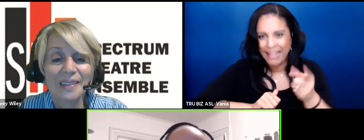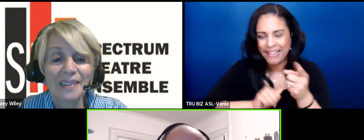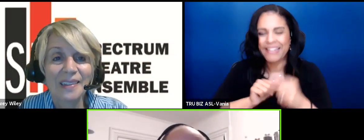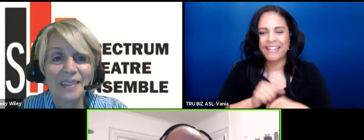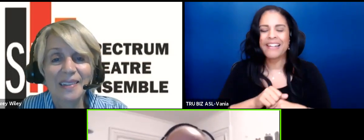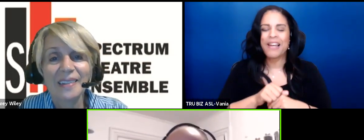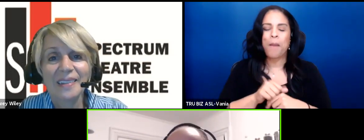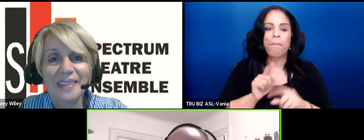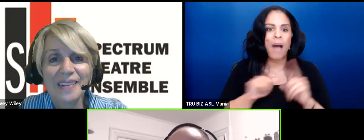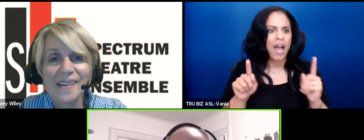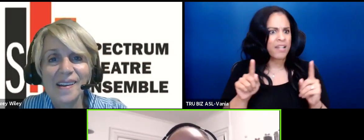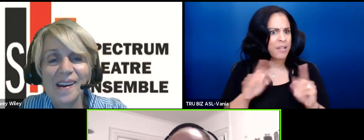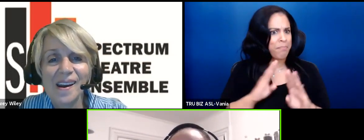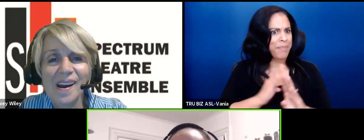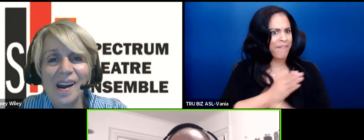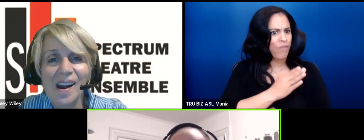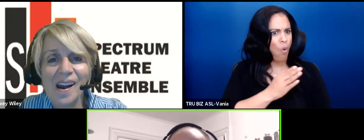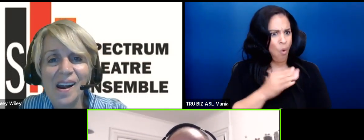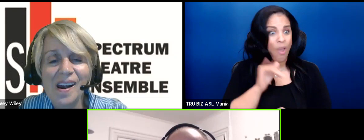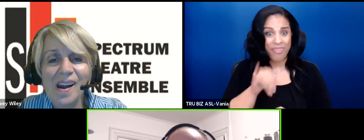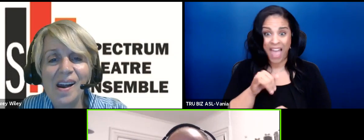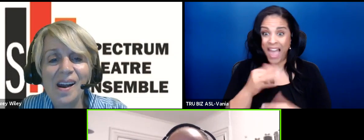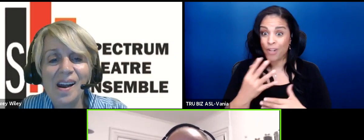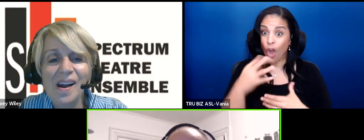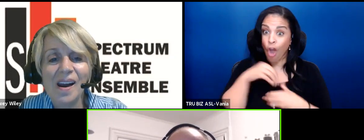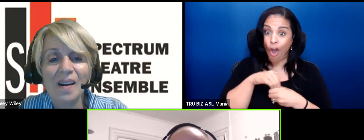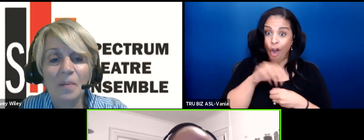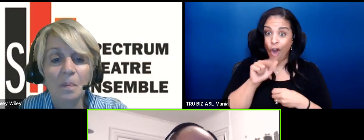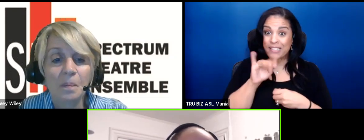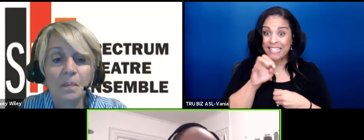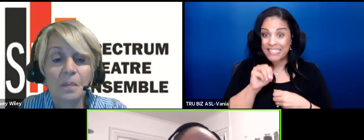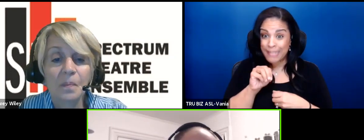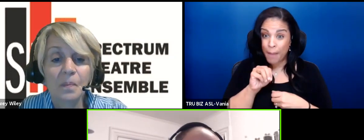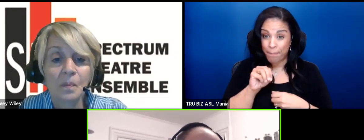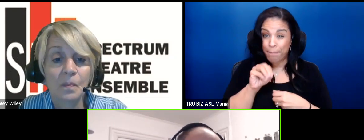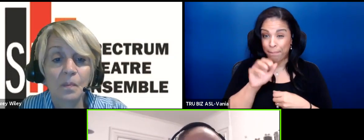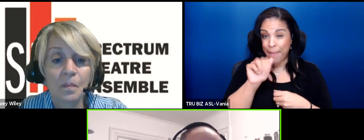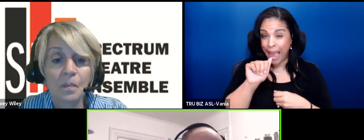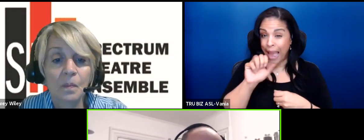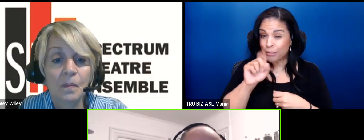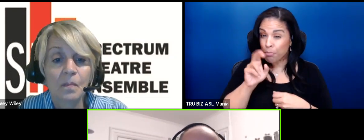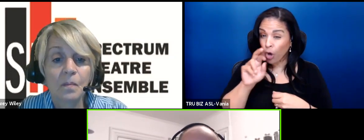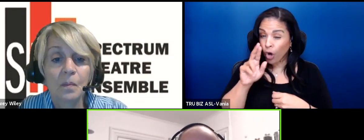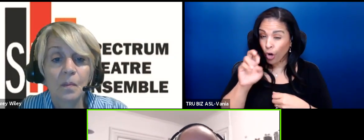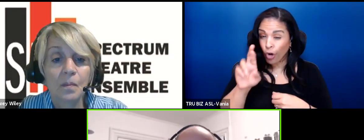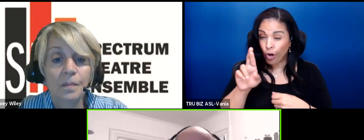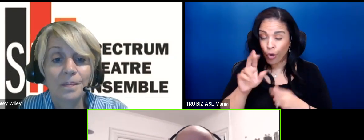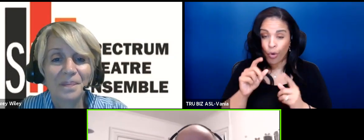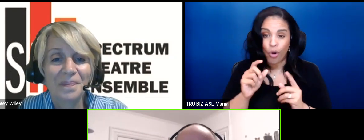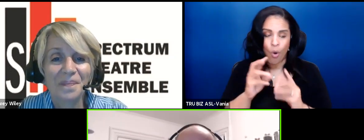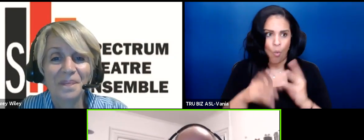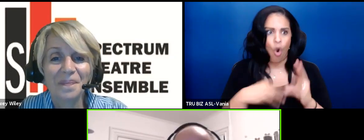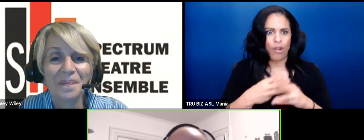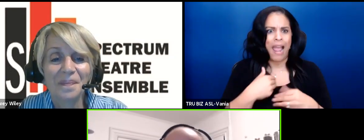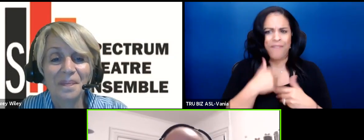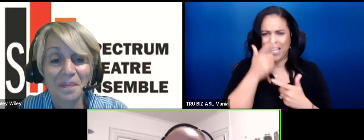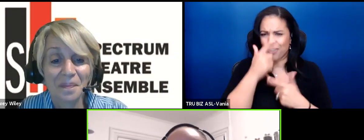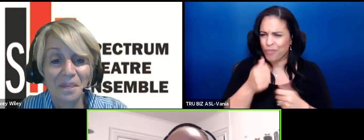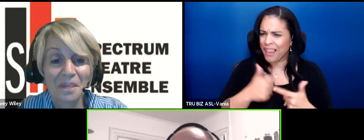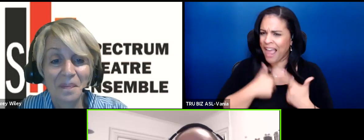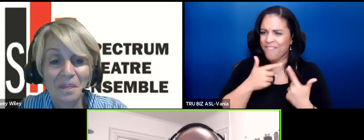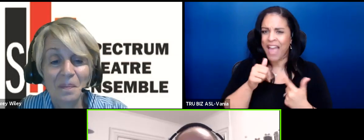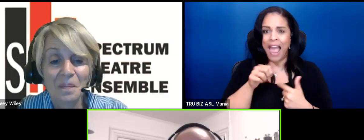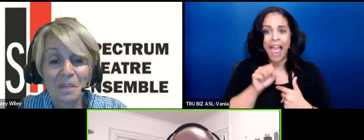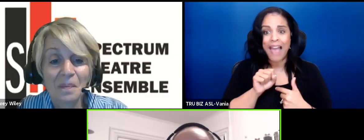a long time ago before the autism Asperger world I had a kind of interesting life as a uh starving